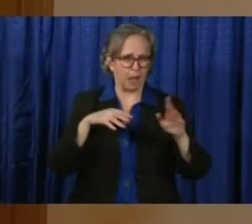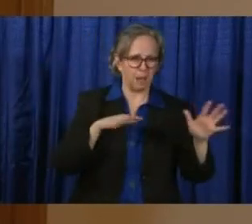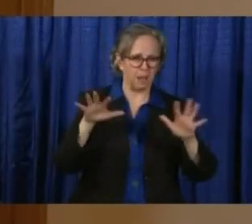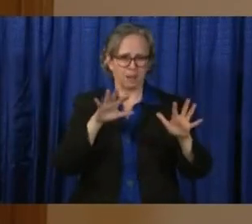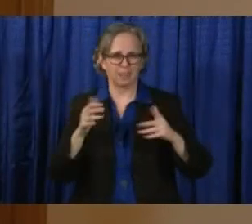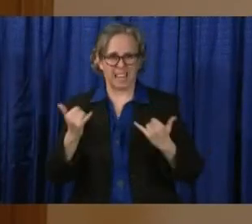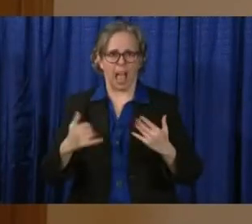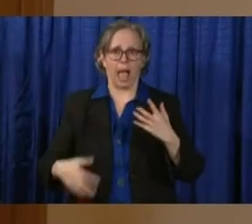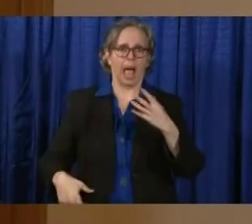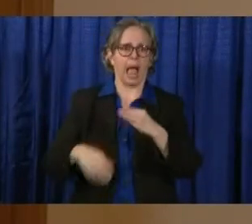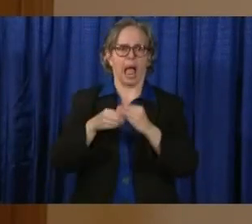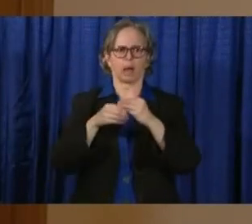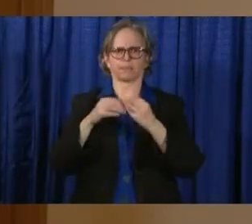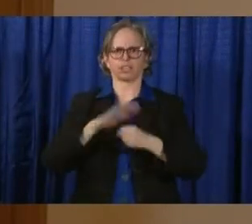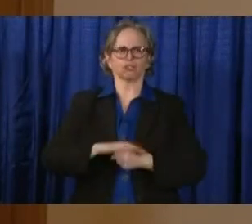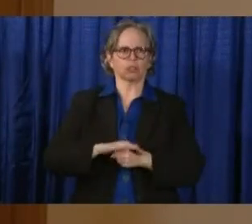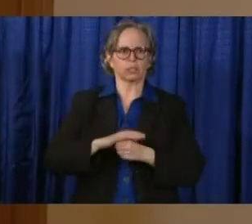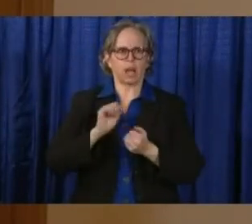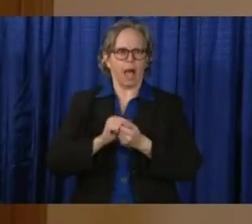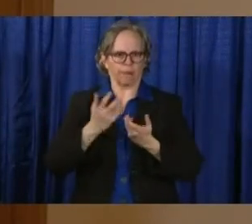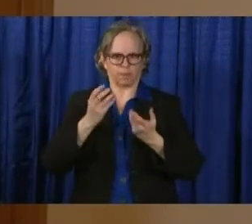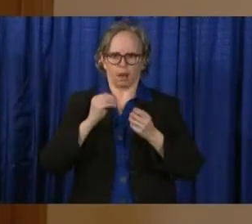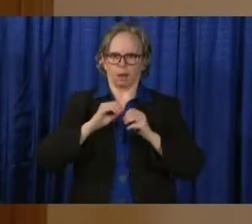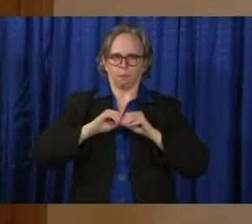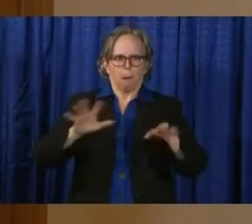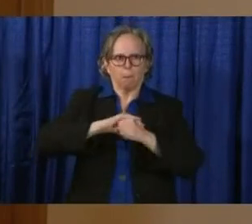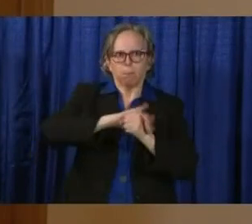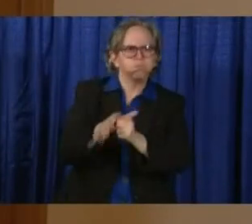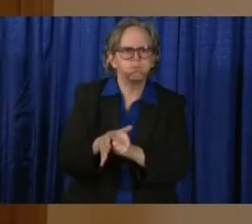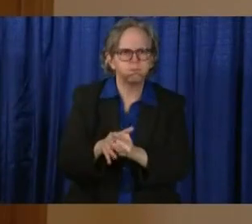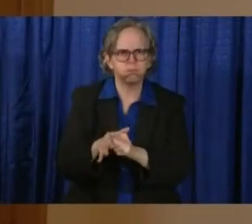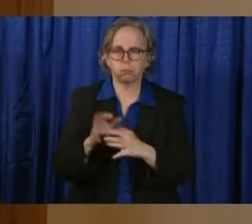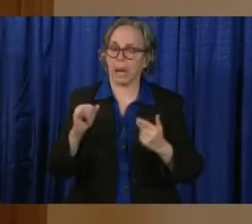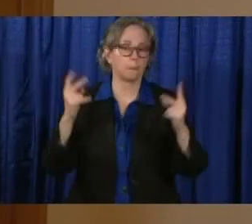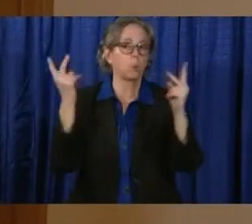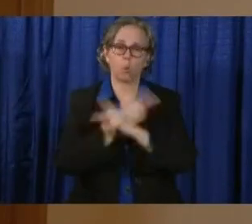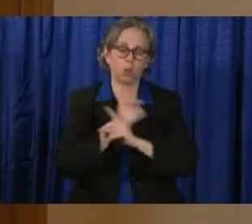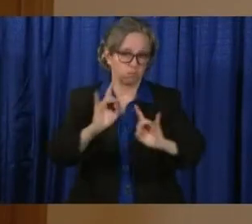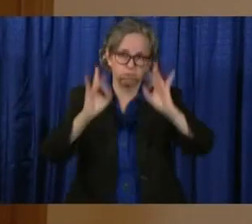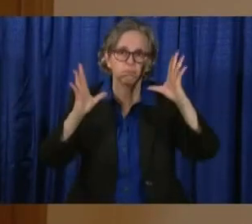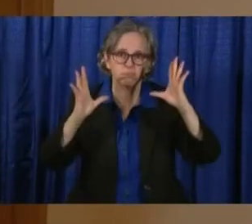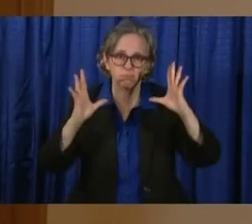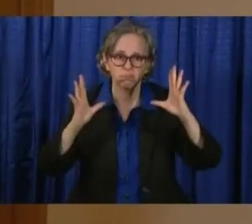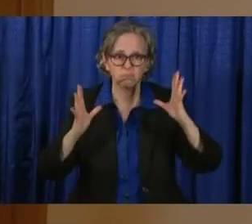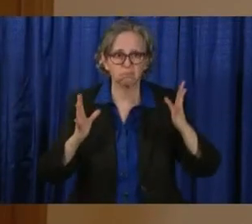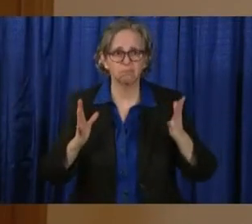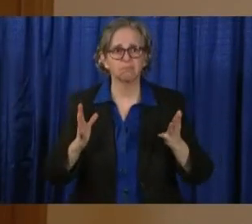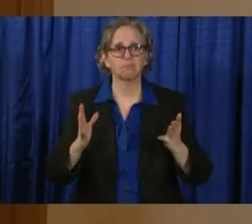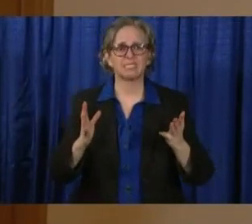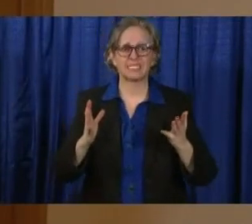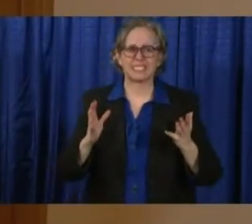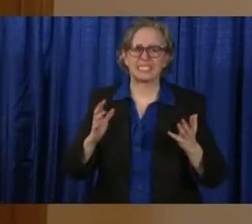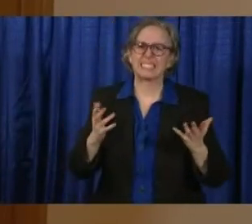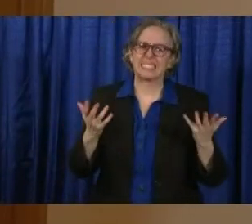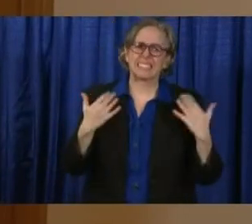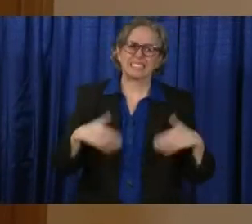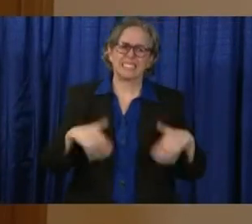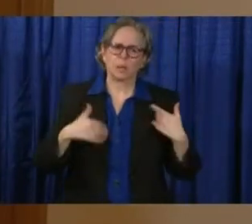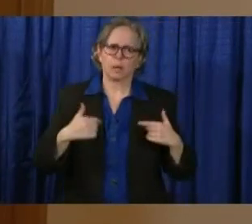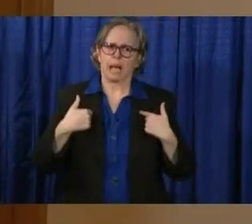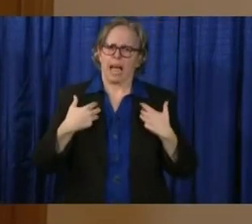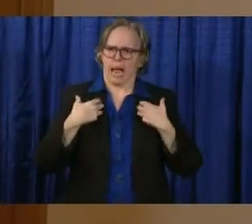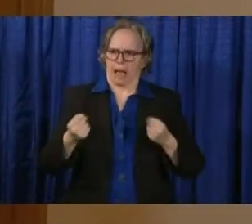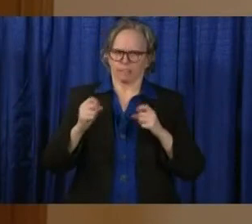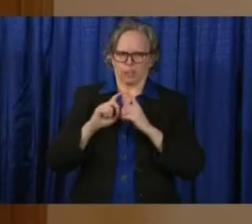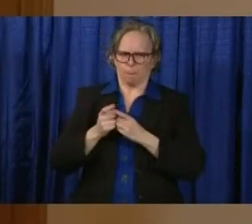exacerbated. This is something that our local health departments on the front lines take very seriously. They're passionate